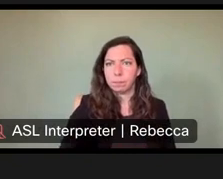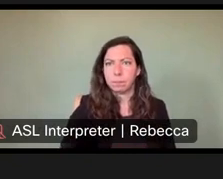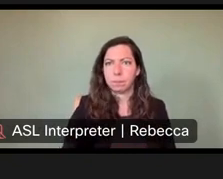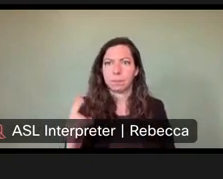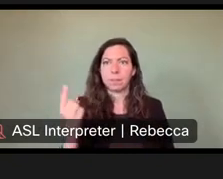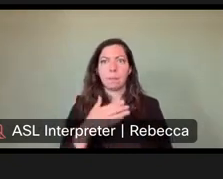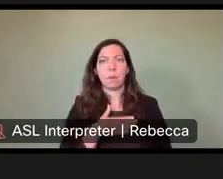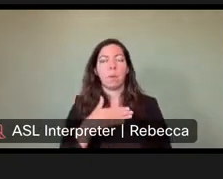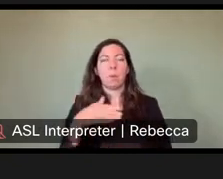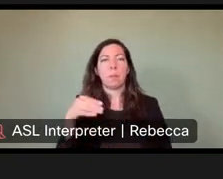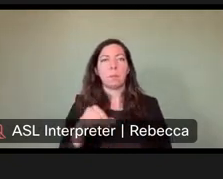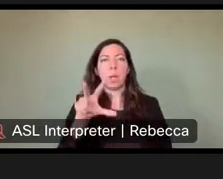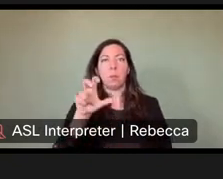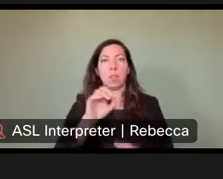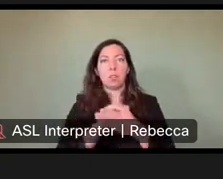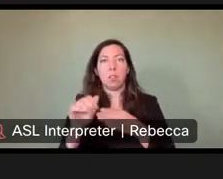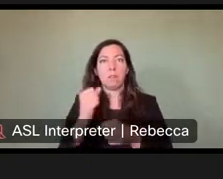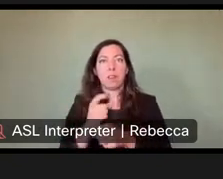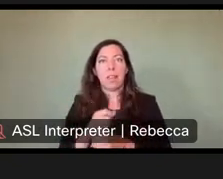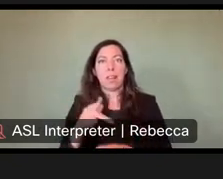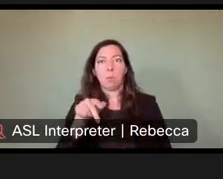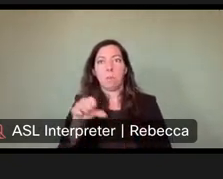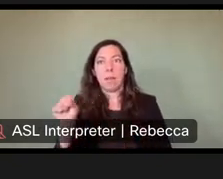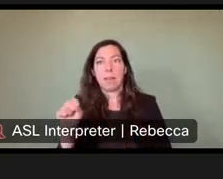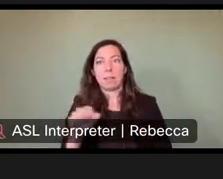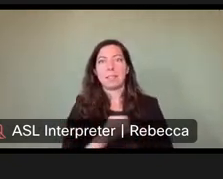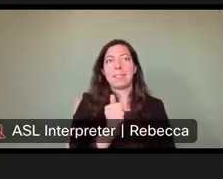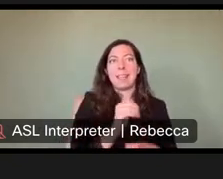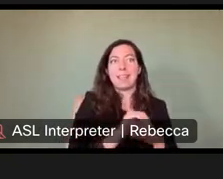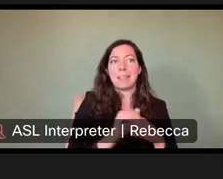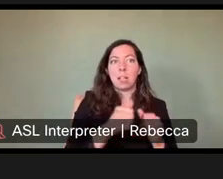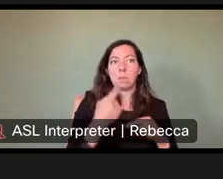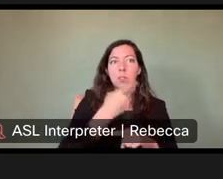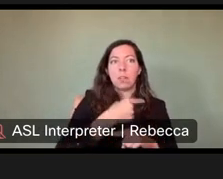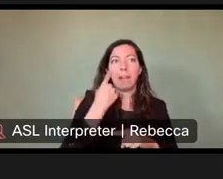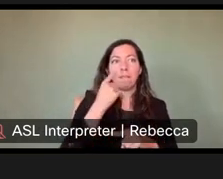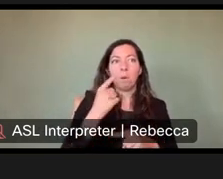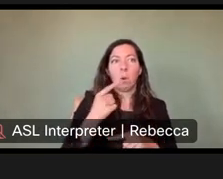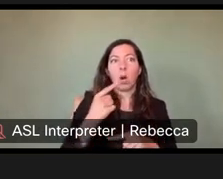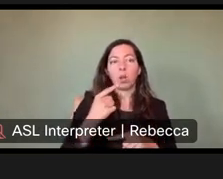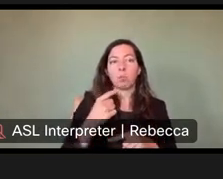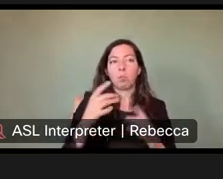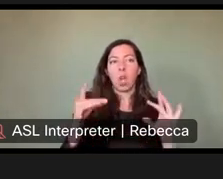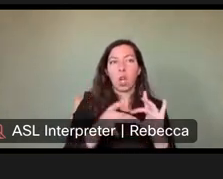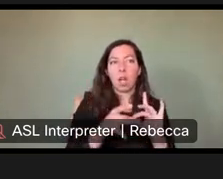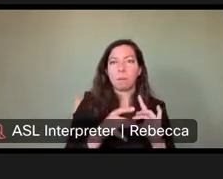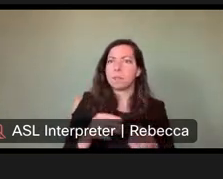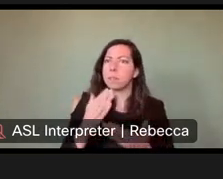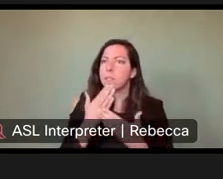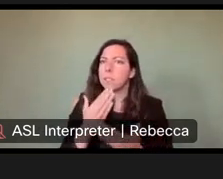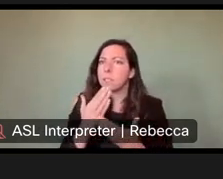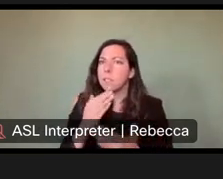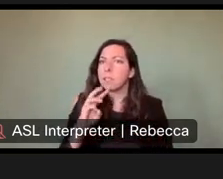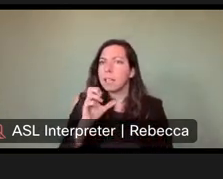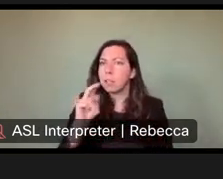$300 for an annual pass and $10 per day for hookups. Thanks for that comment, William. William, thank you that that's, that's the